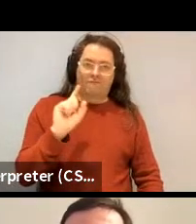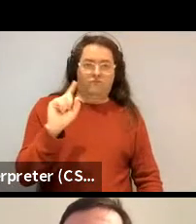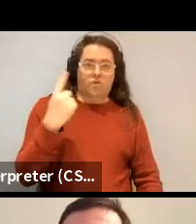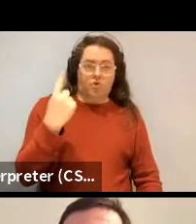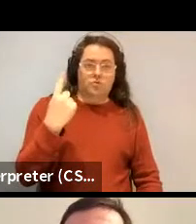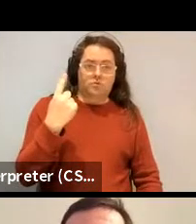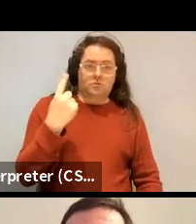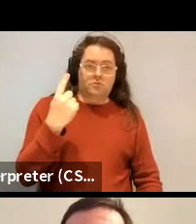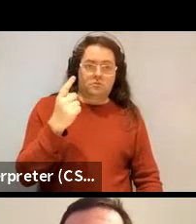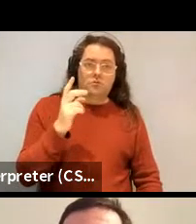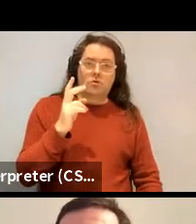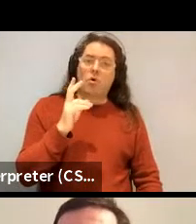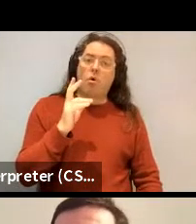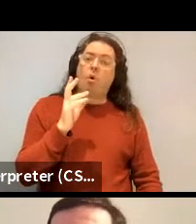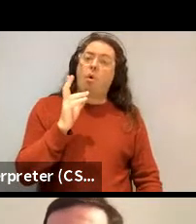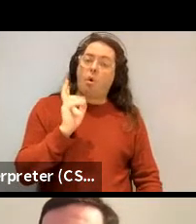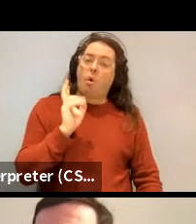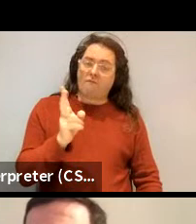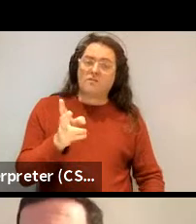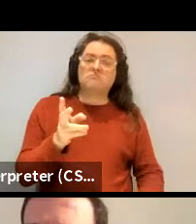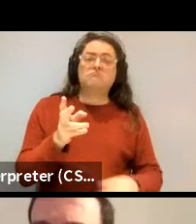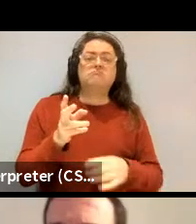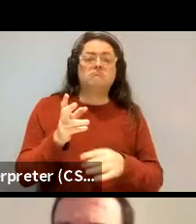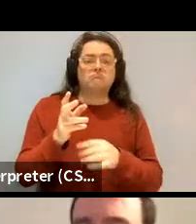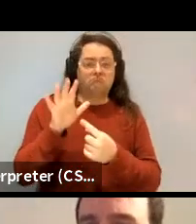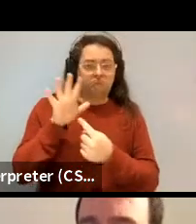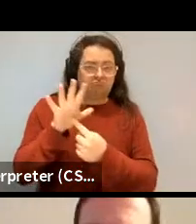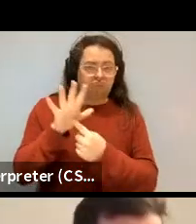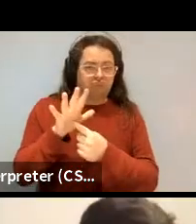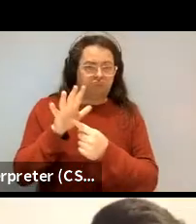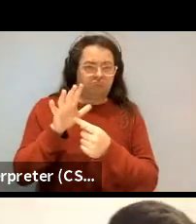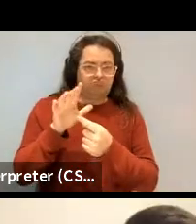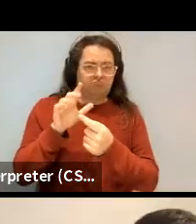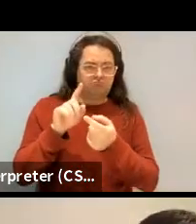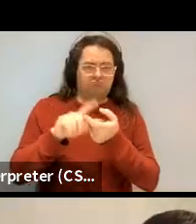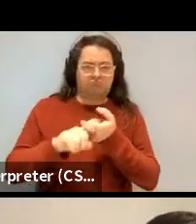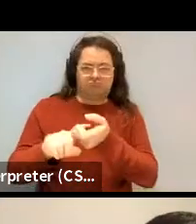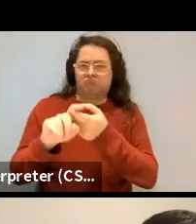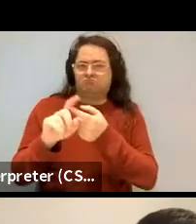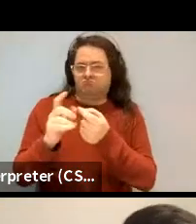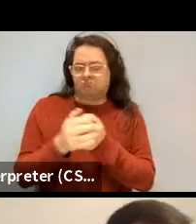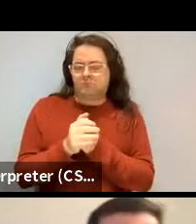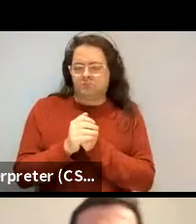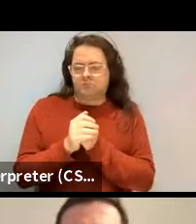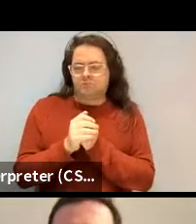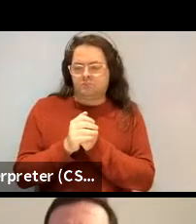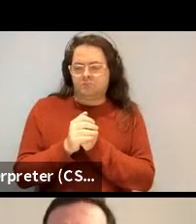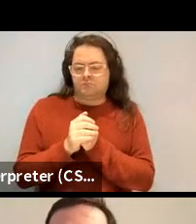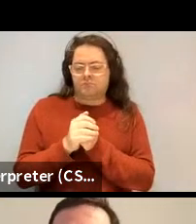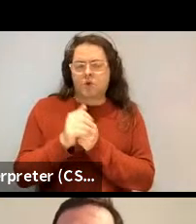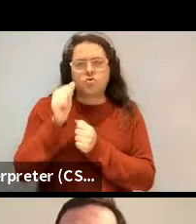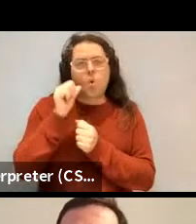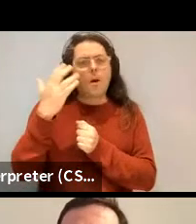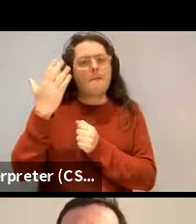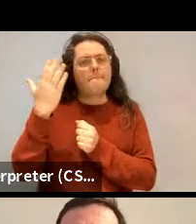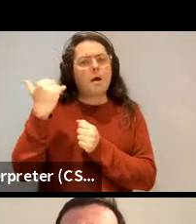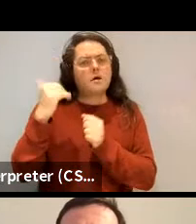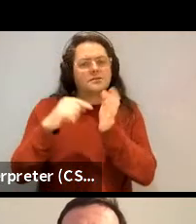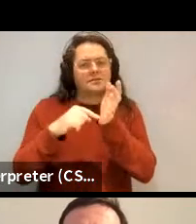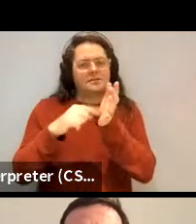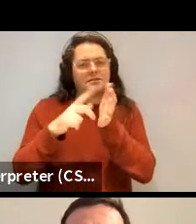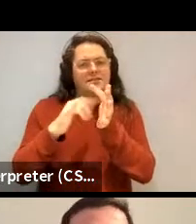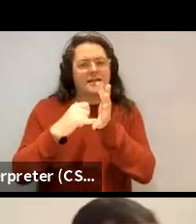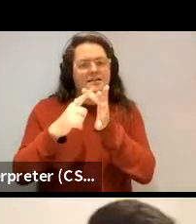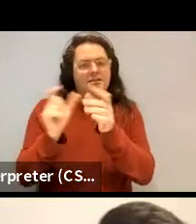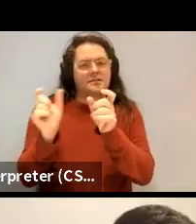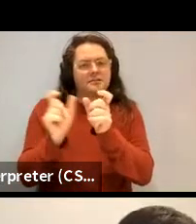suppletive. And so, you know, for something we, we know about this from past tense morphology, right?